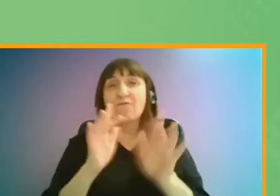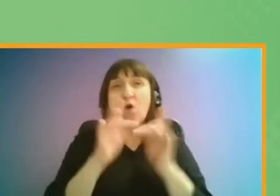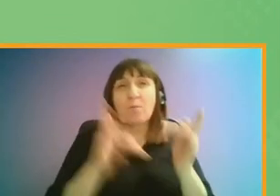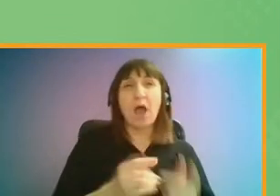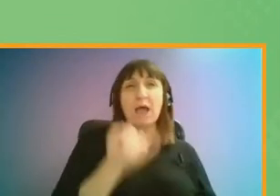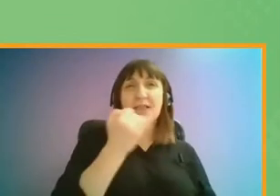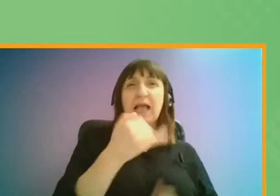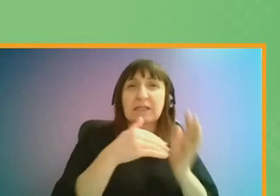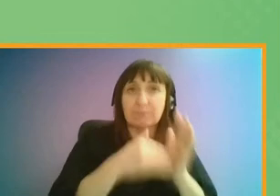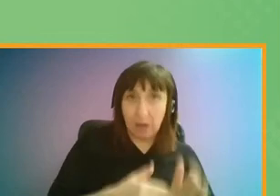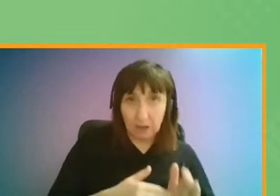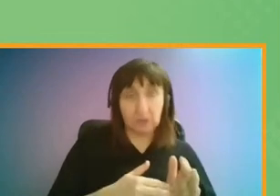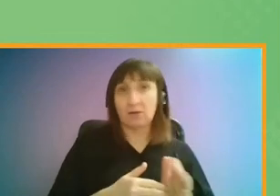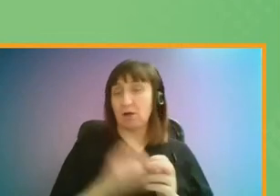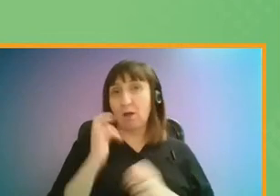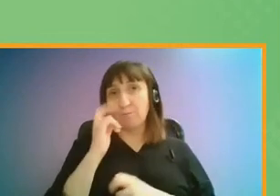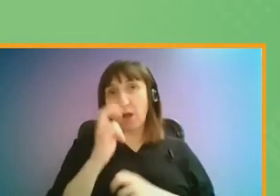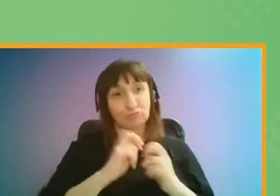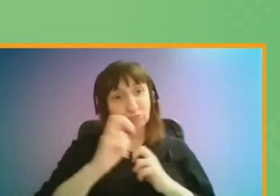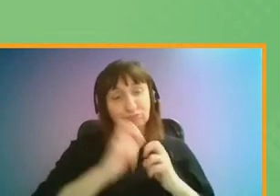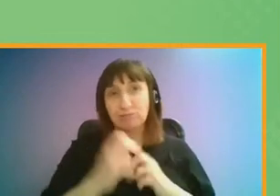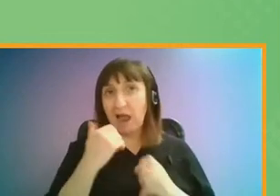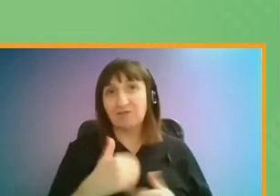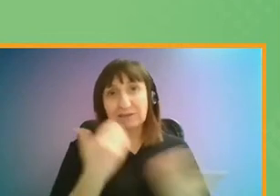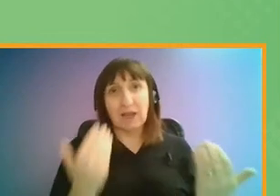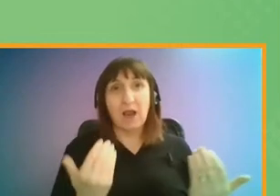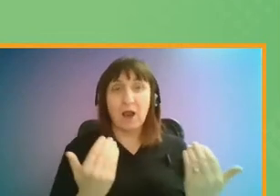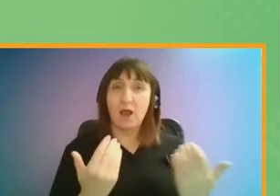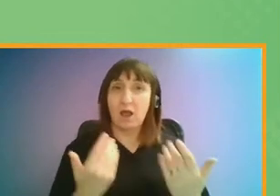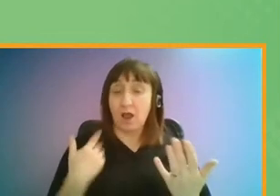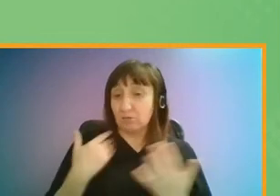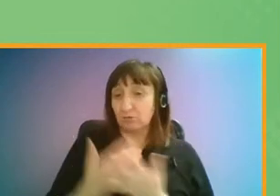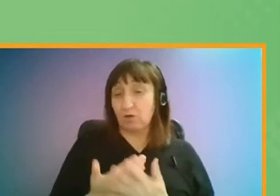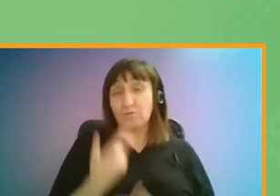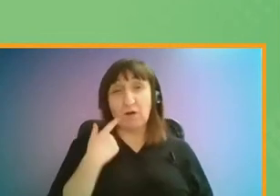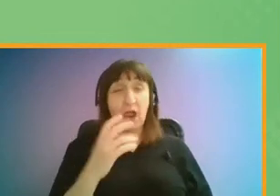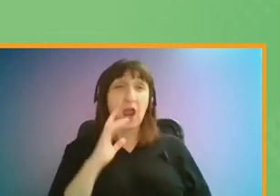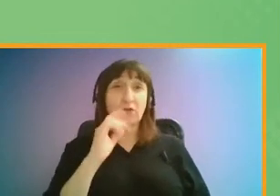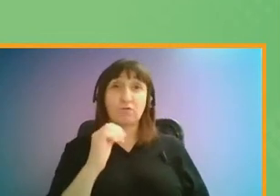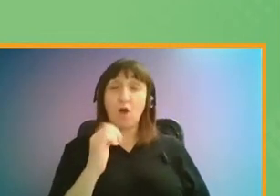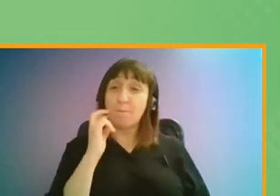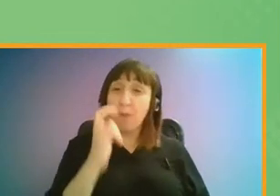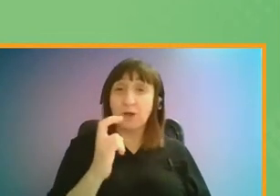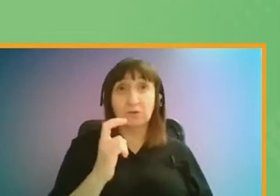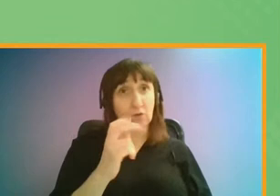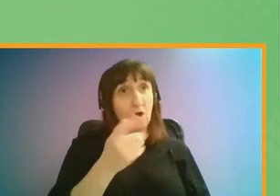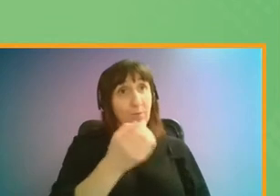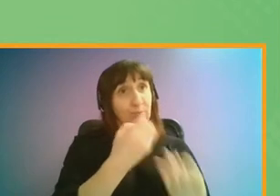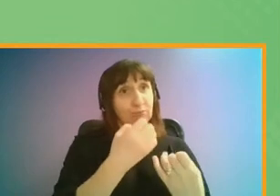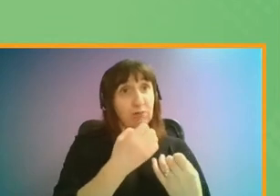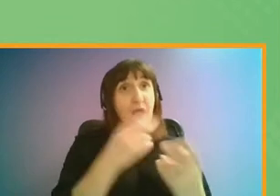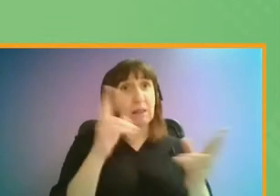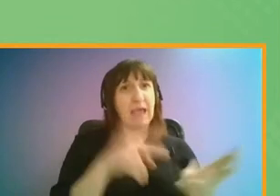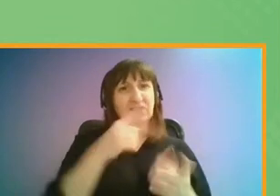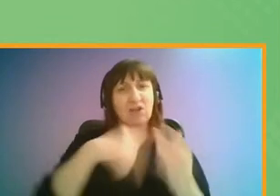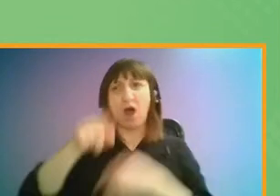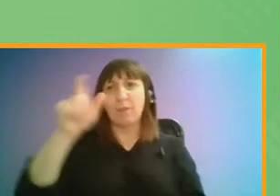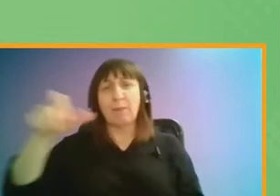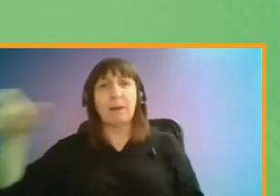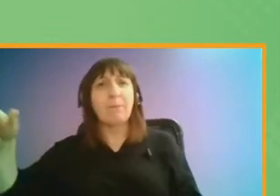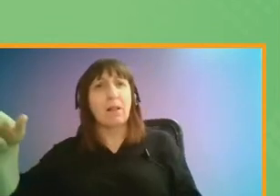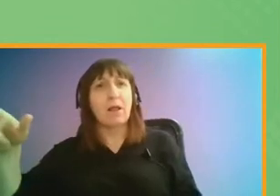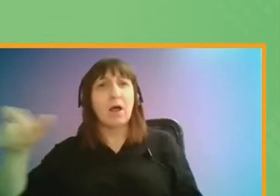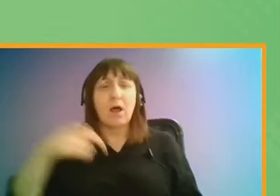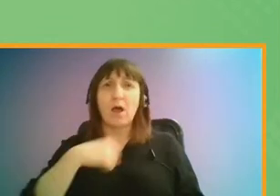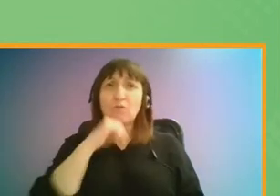six million bus journeys in London every day. Despite this we've heard from bus users less than users of other public transport. The bus is used most